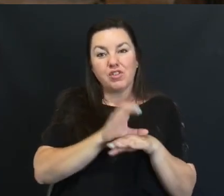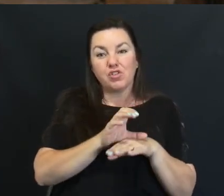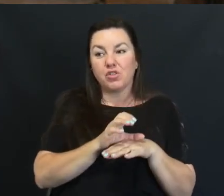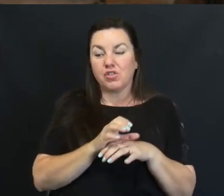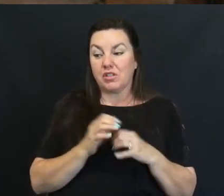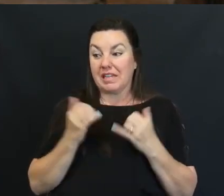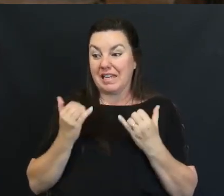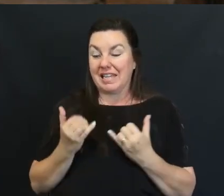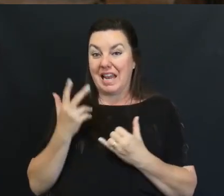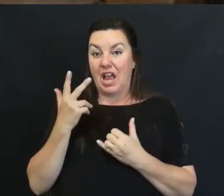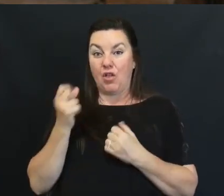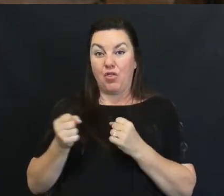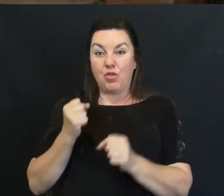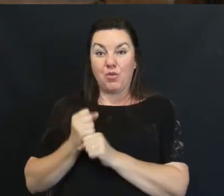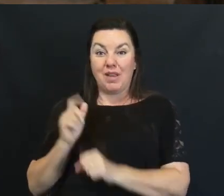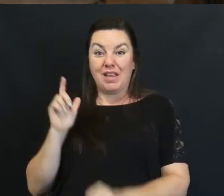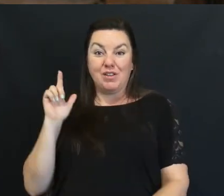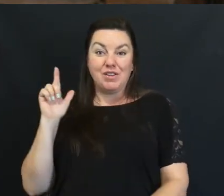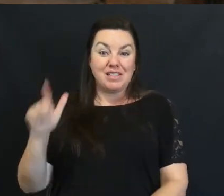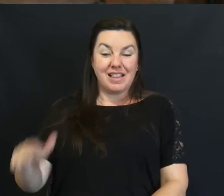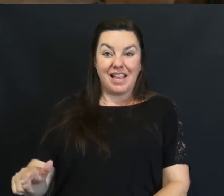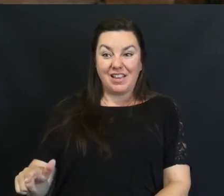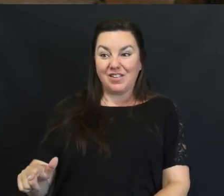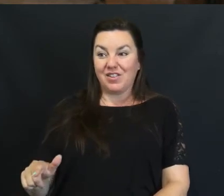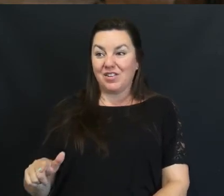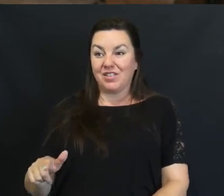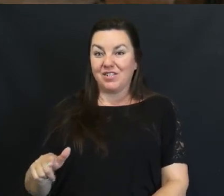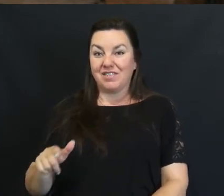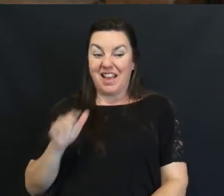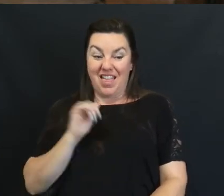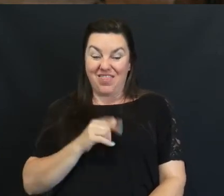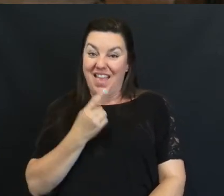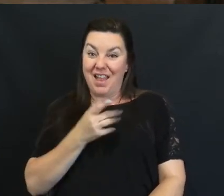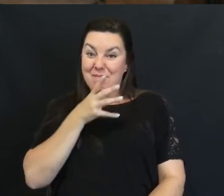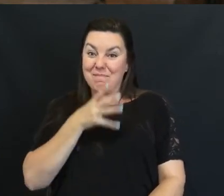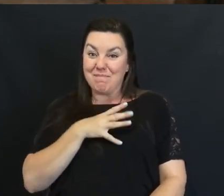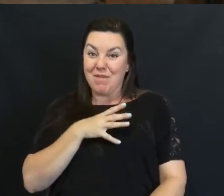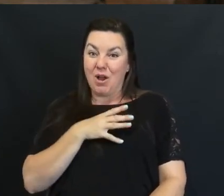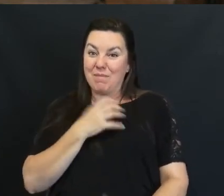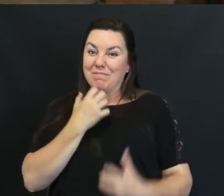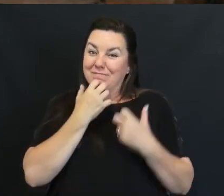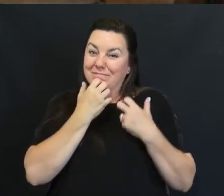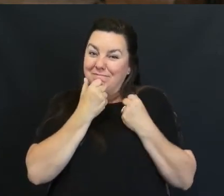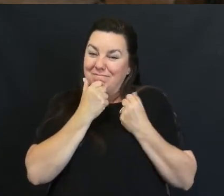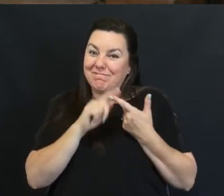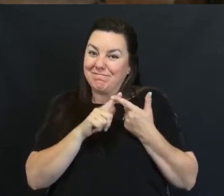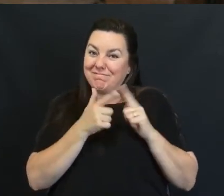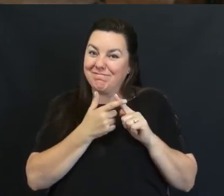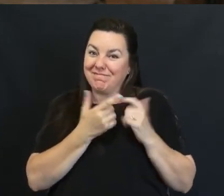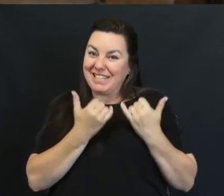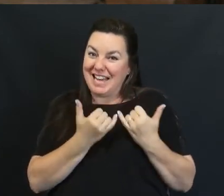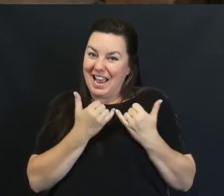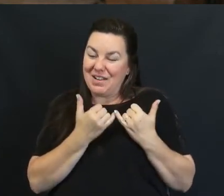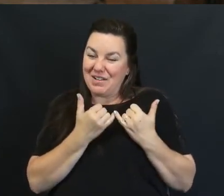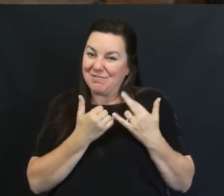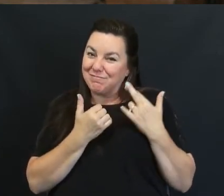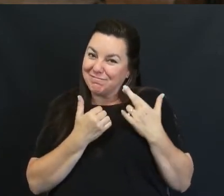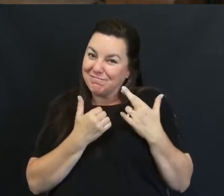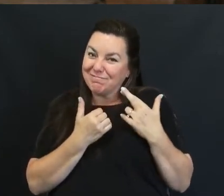Now Three Years Later And That Mom Who Invited Me Is One Of My Dearest And Closest Friends